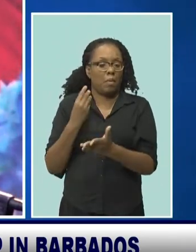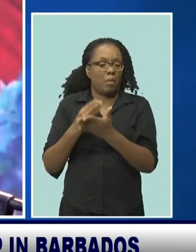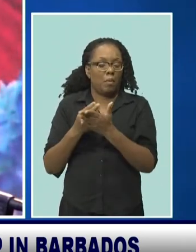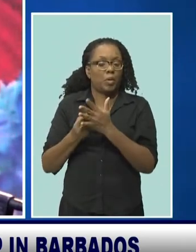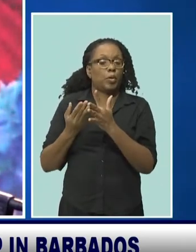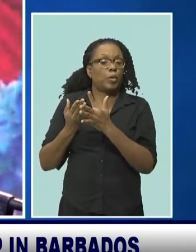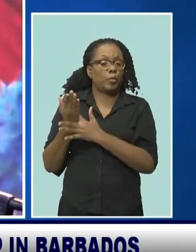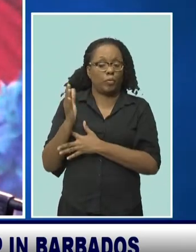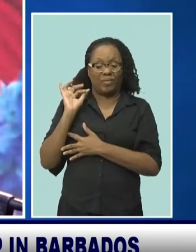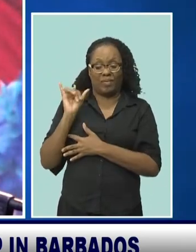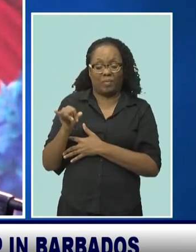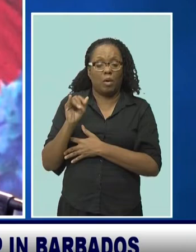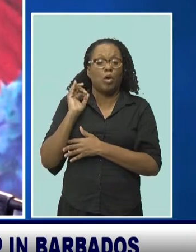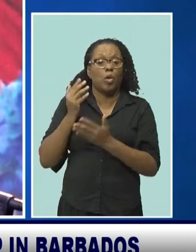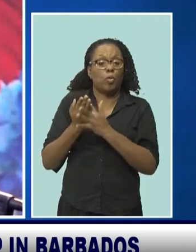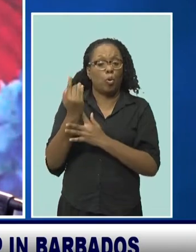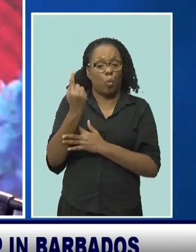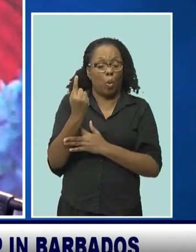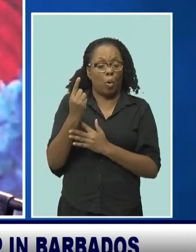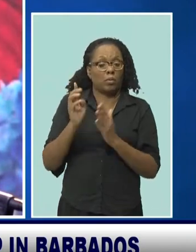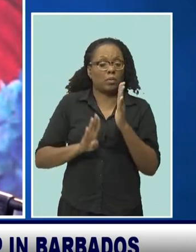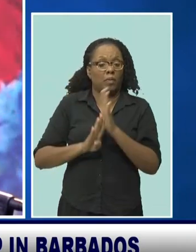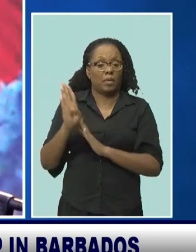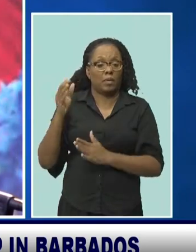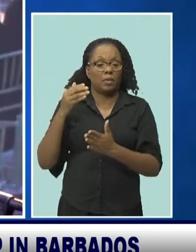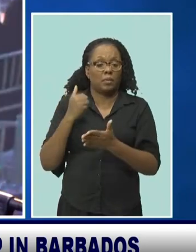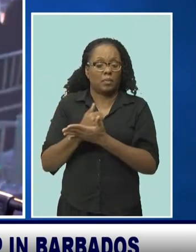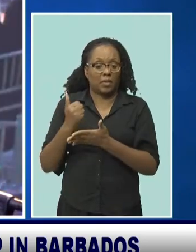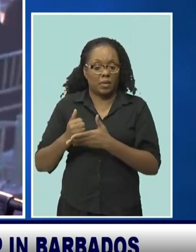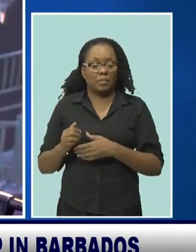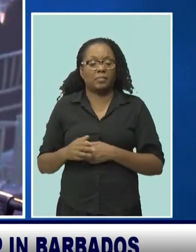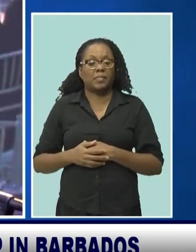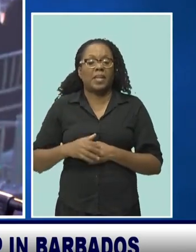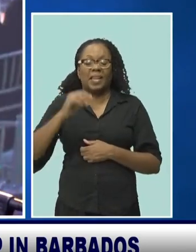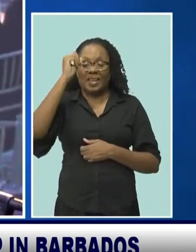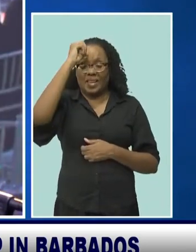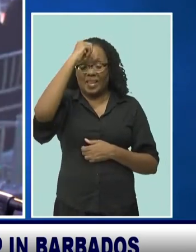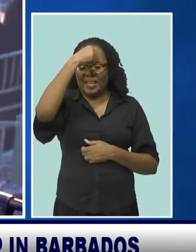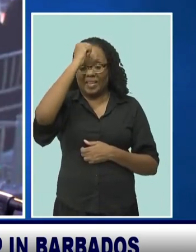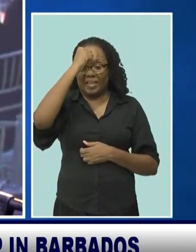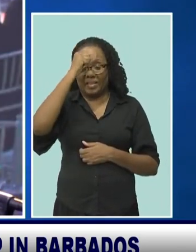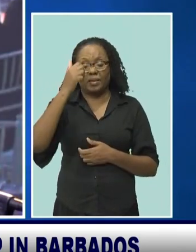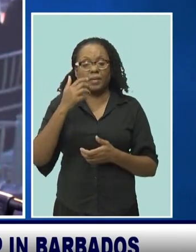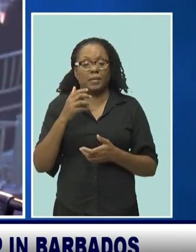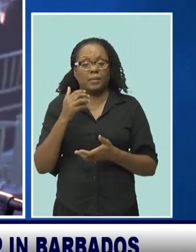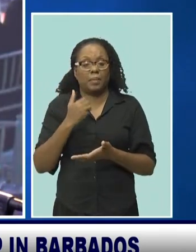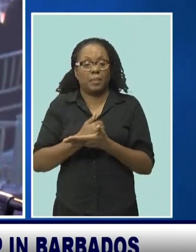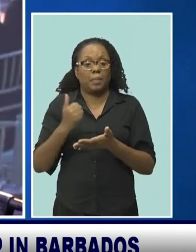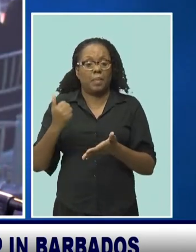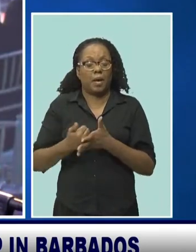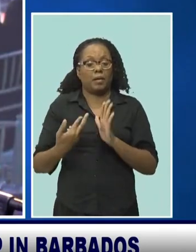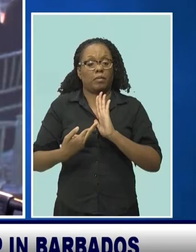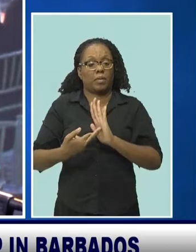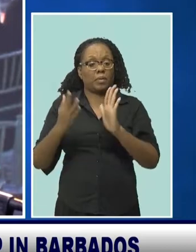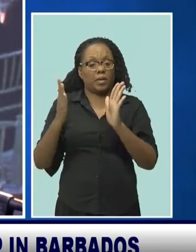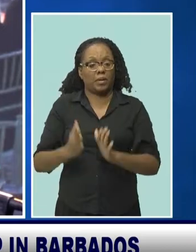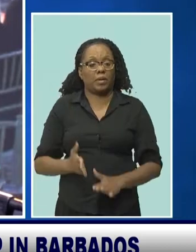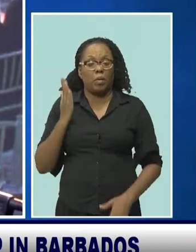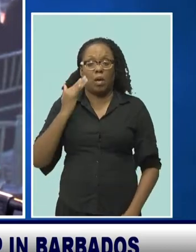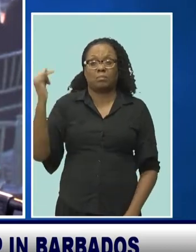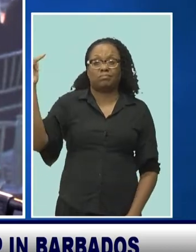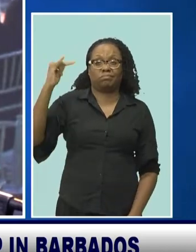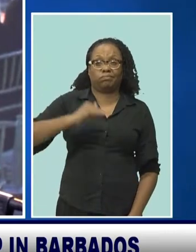bank. A six-member contingent from the Indian Exim Bank will be visiting Barbados from next week, as you would have heard from the CEO earlier,